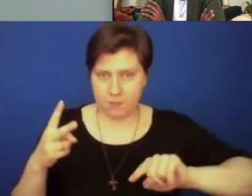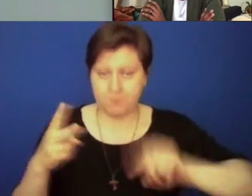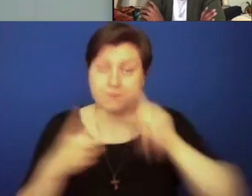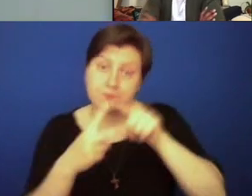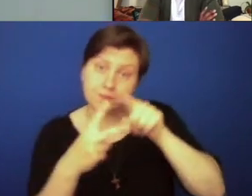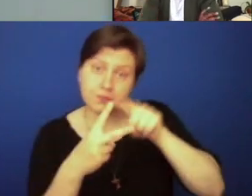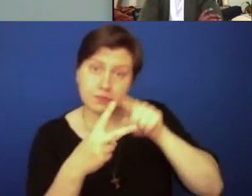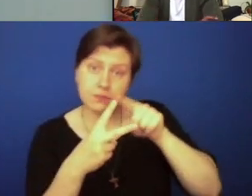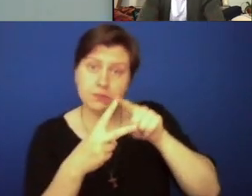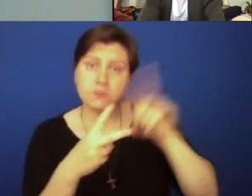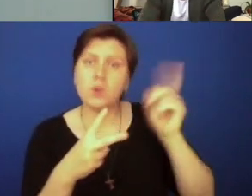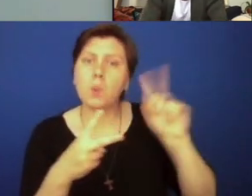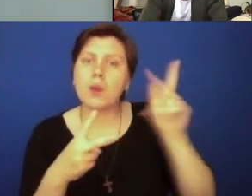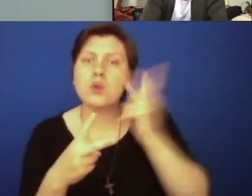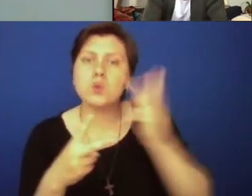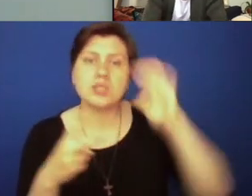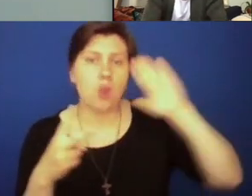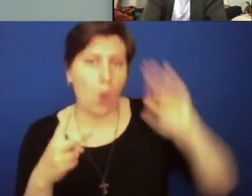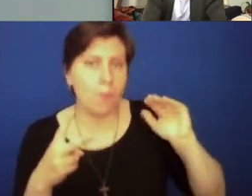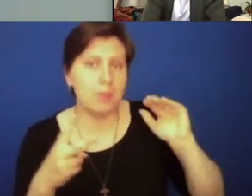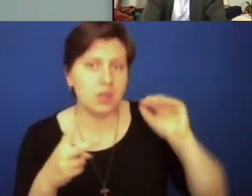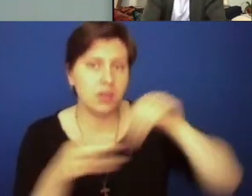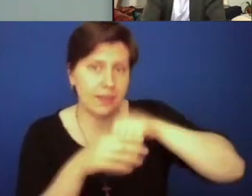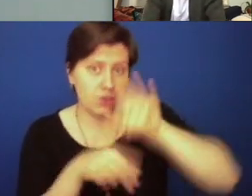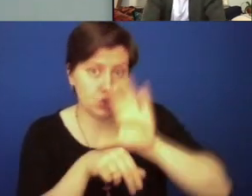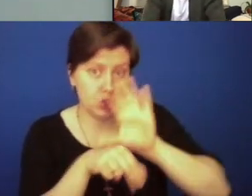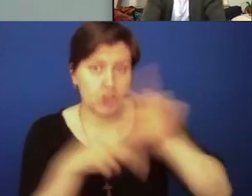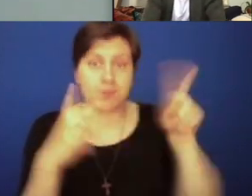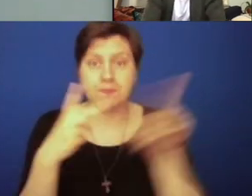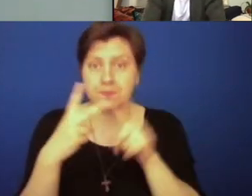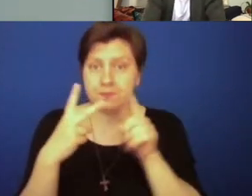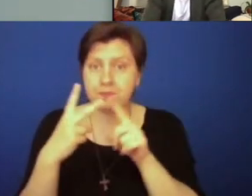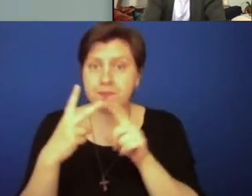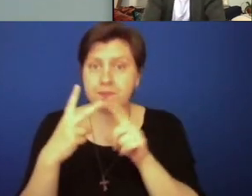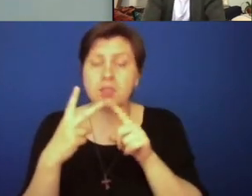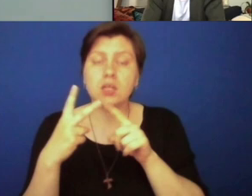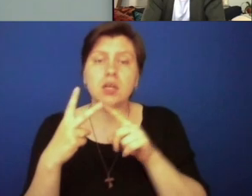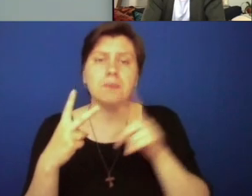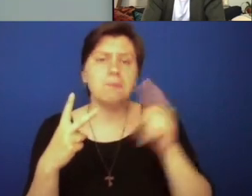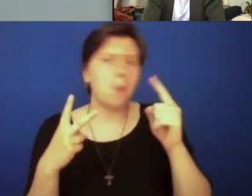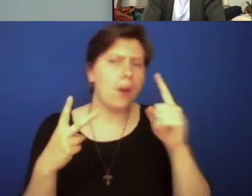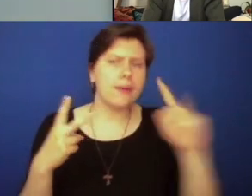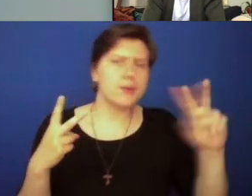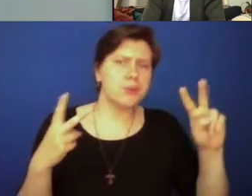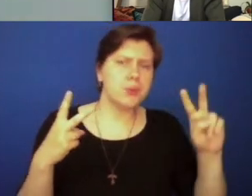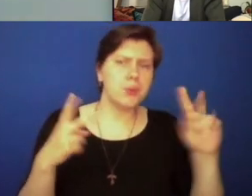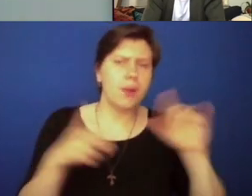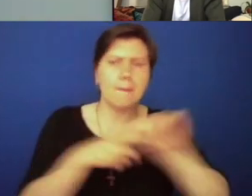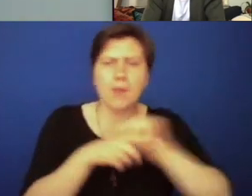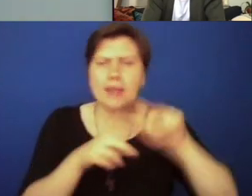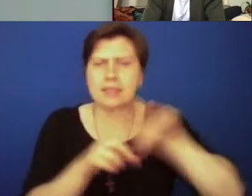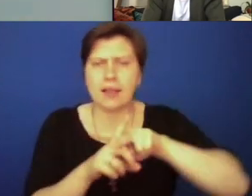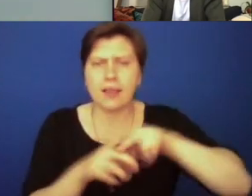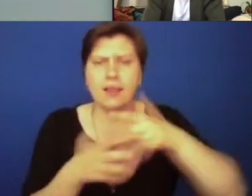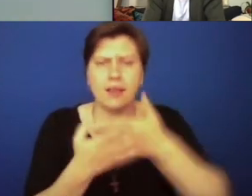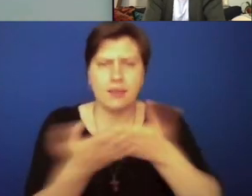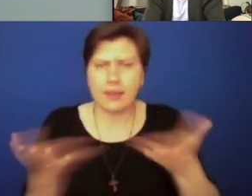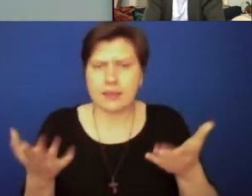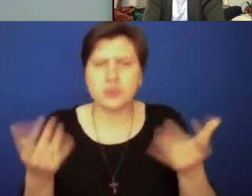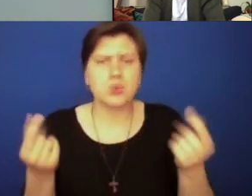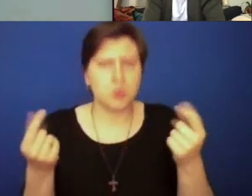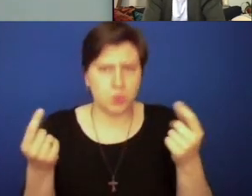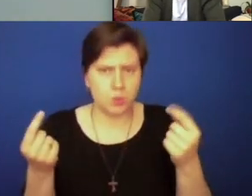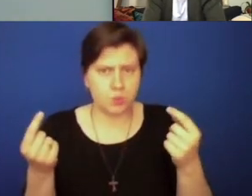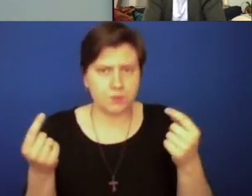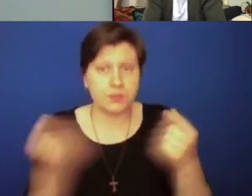is, where do you see hope in the church today? And then the second is, what are one or two very practical things that can be done, right? I